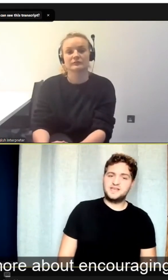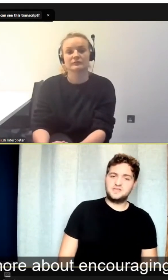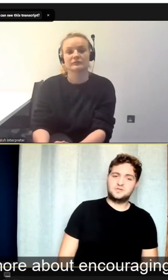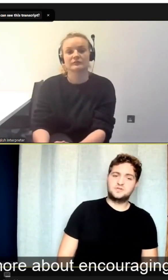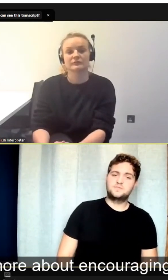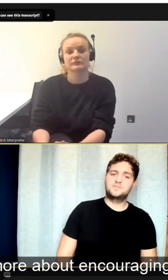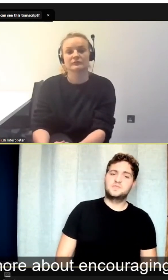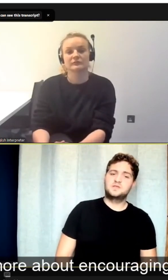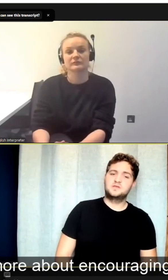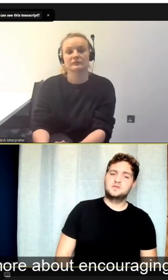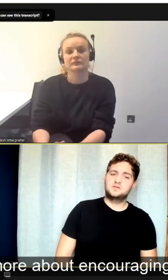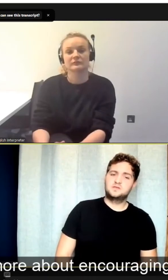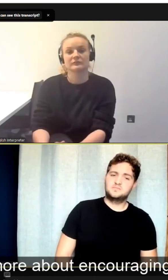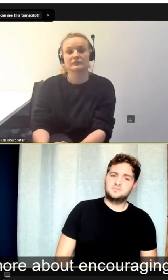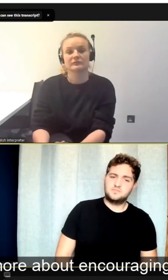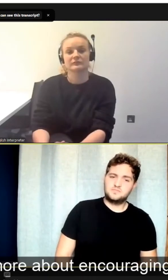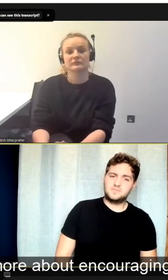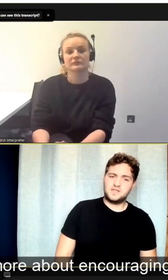leadership style.